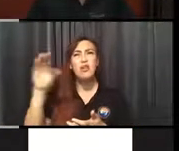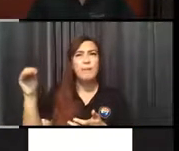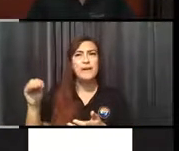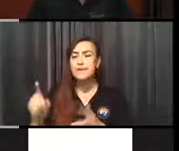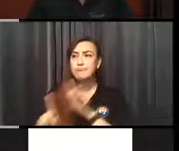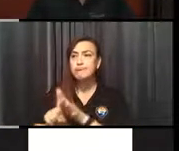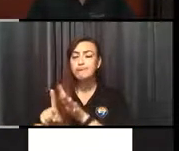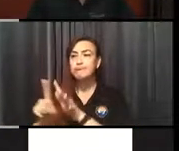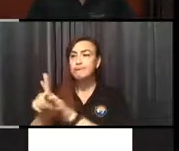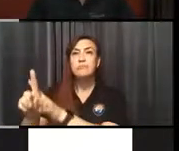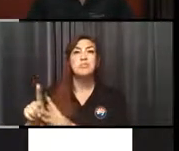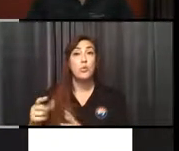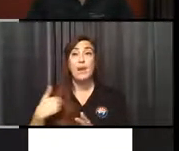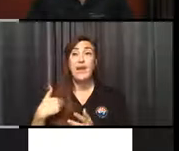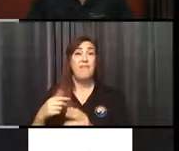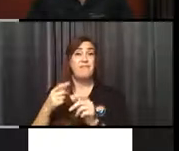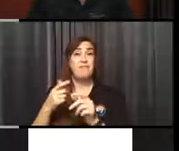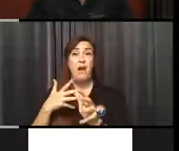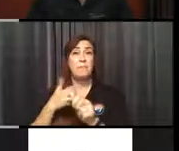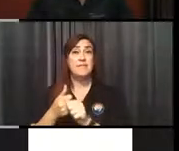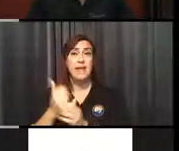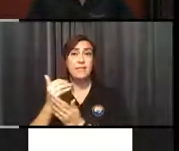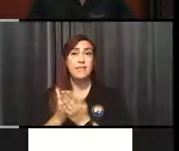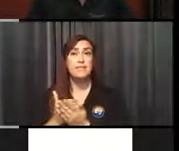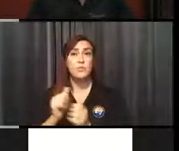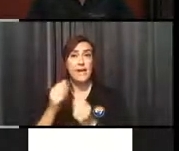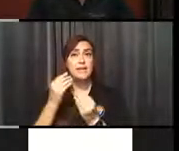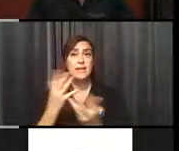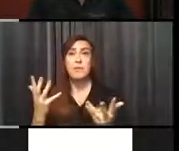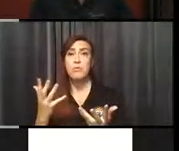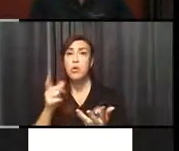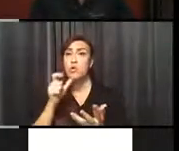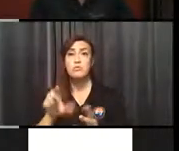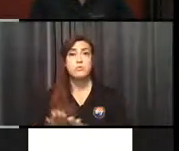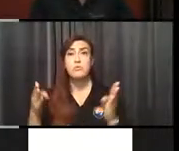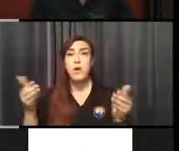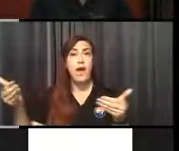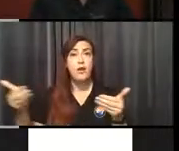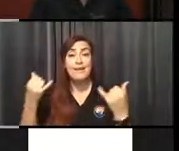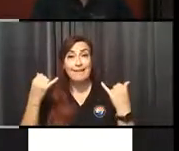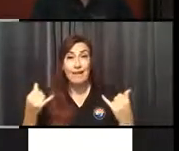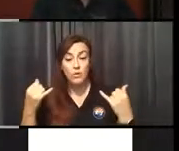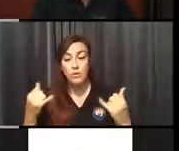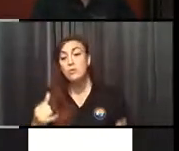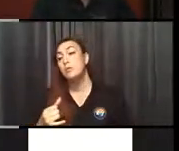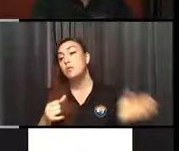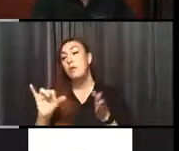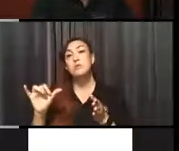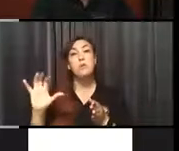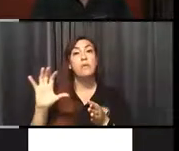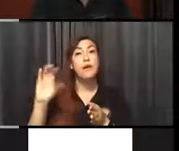list of companies so we can tell people who's opening. We also assist the employers in finding people